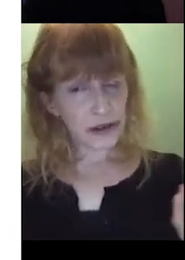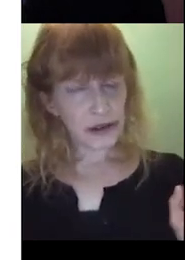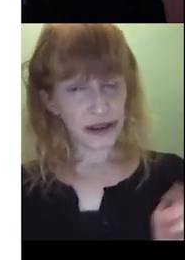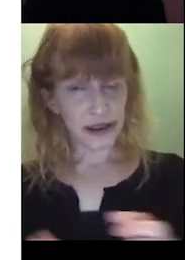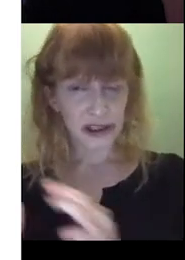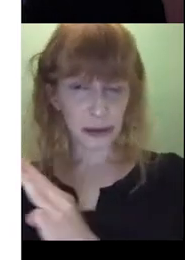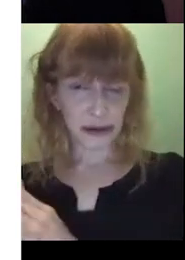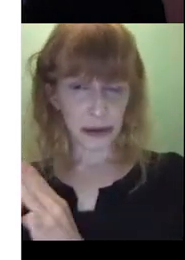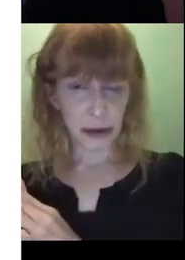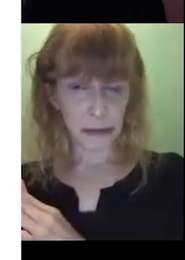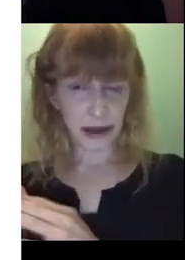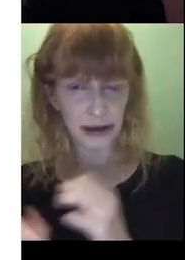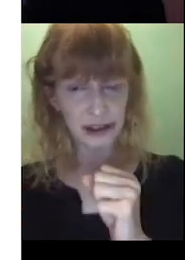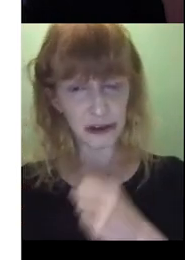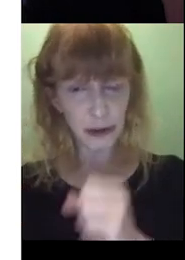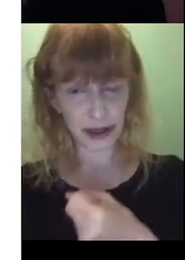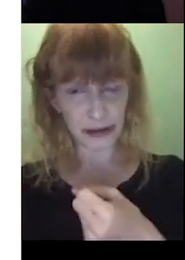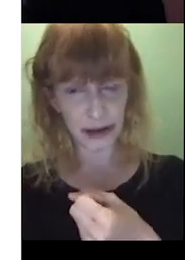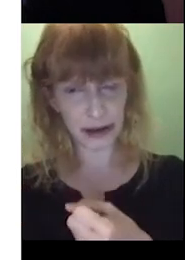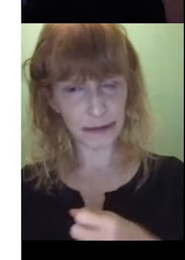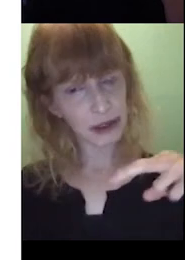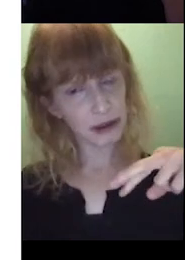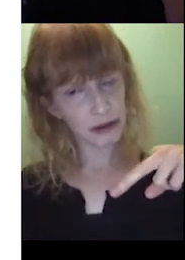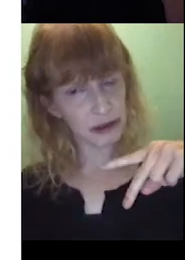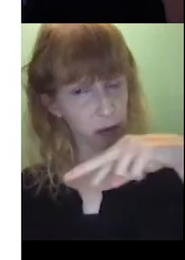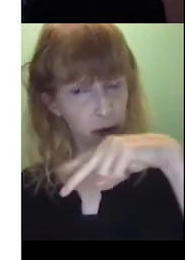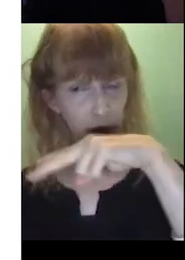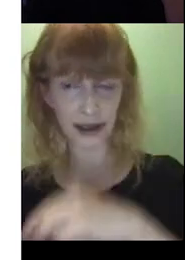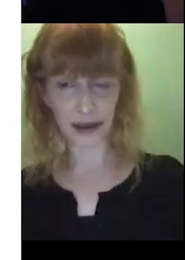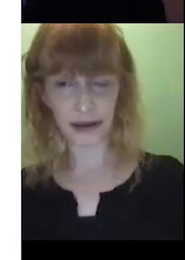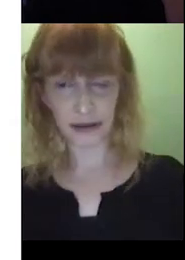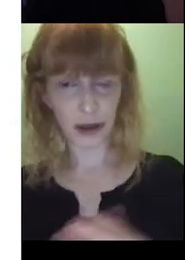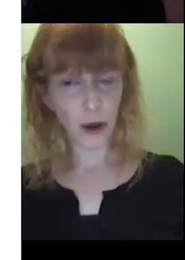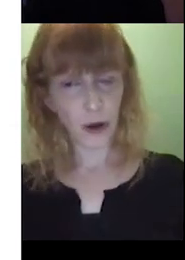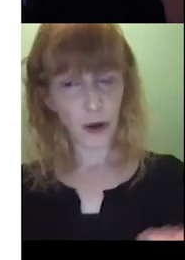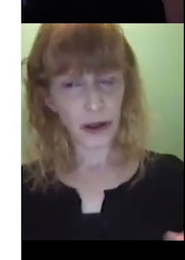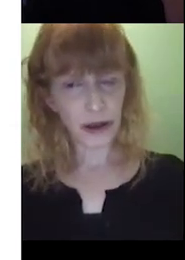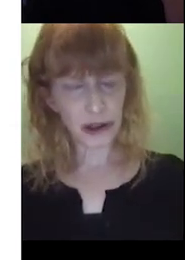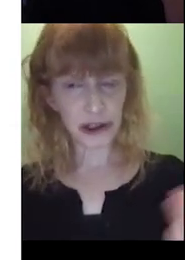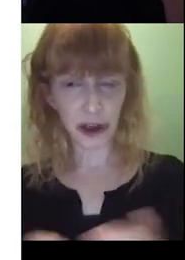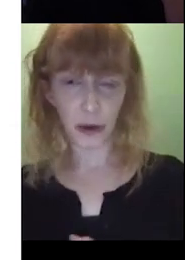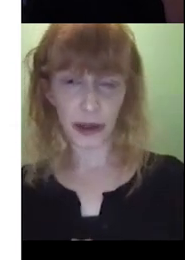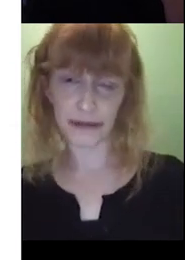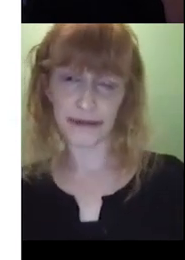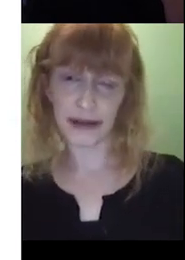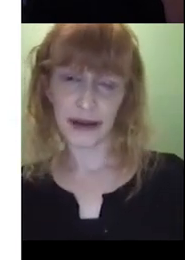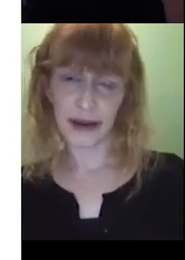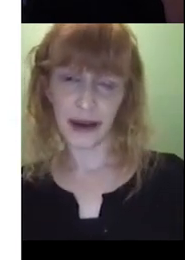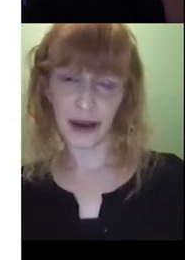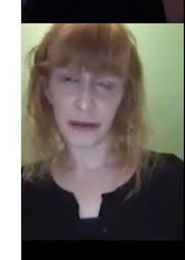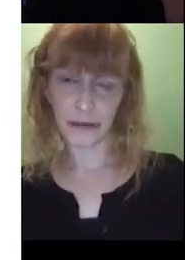what do you think Spot's mum is doing? She's walking. Where is she going?